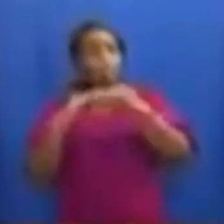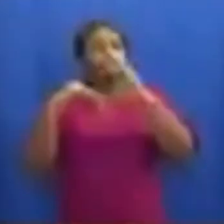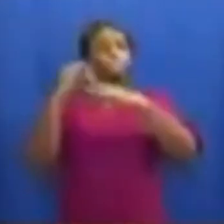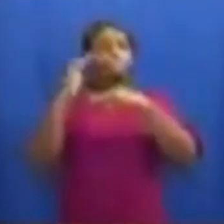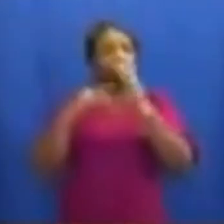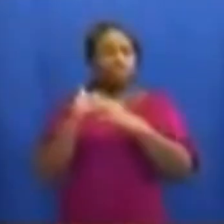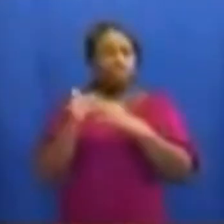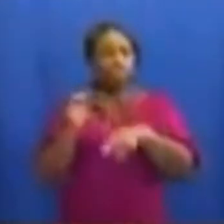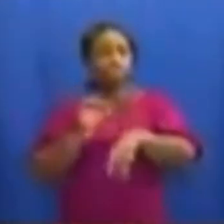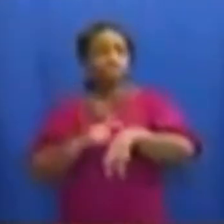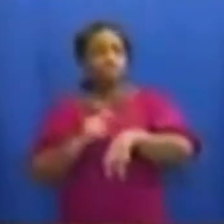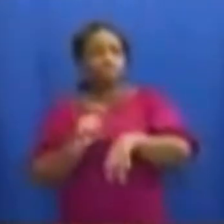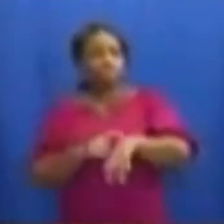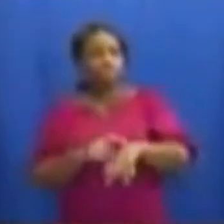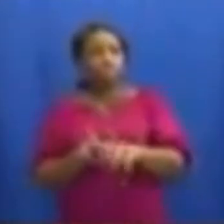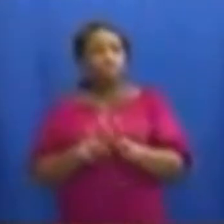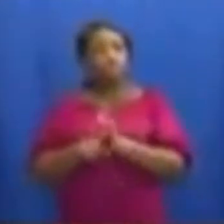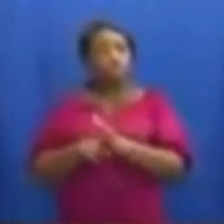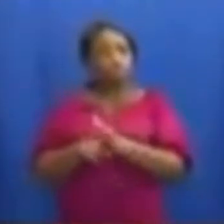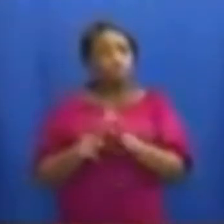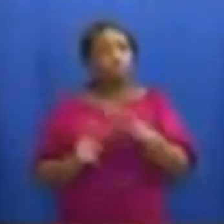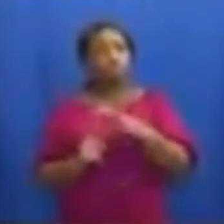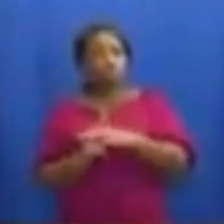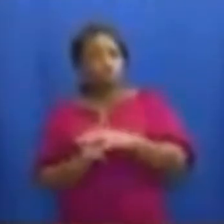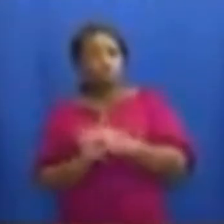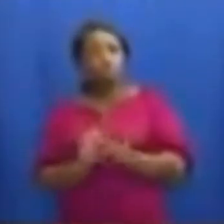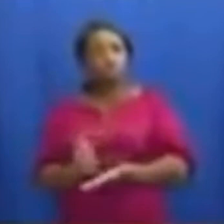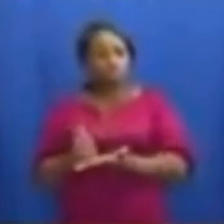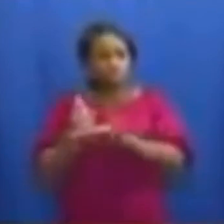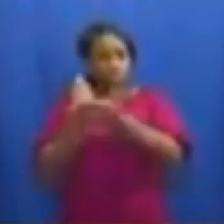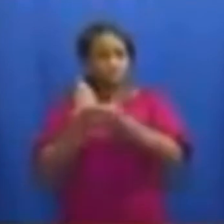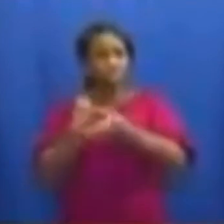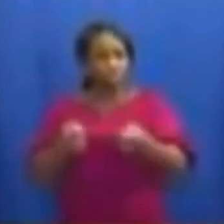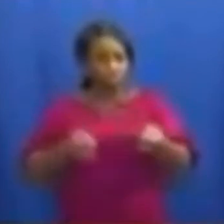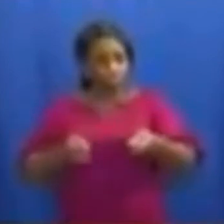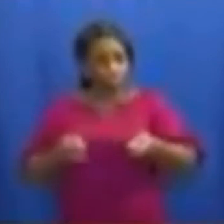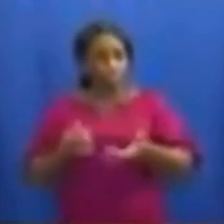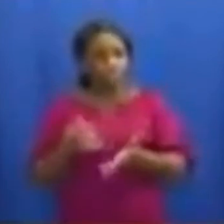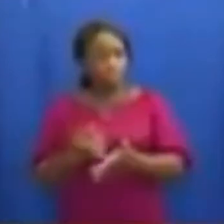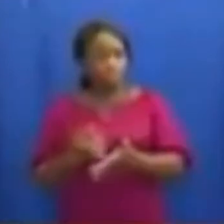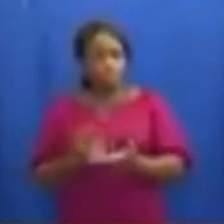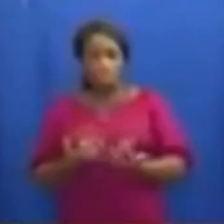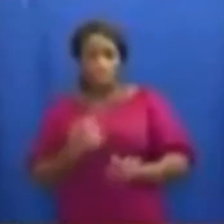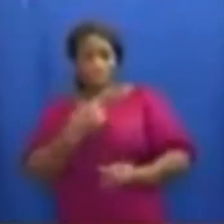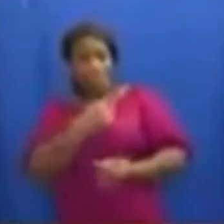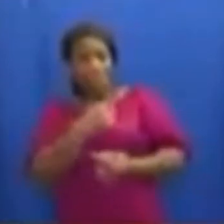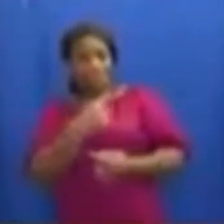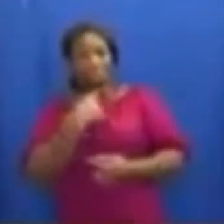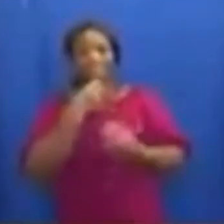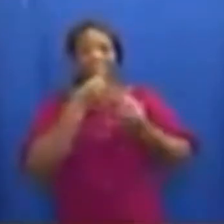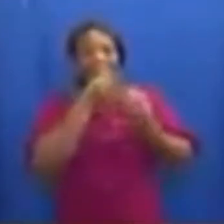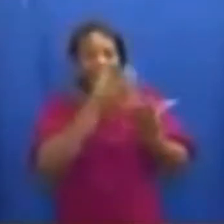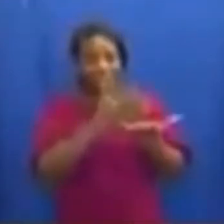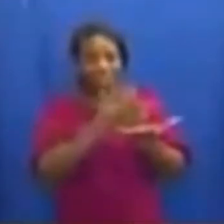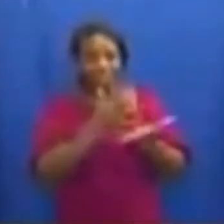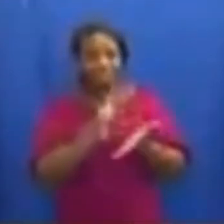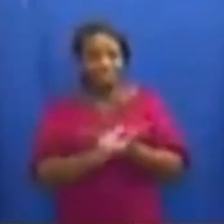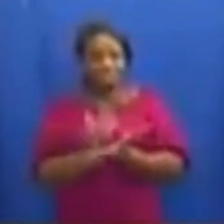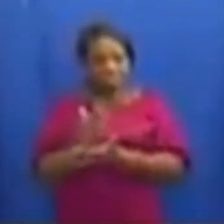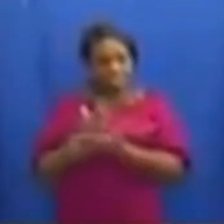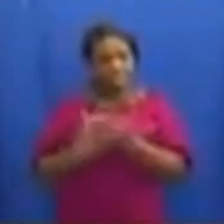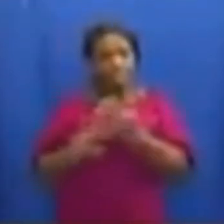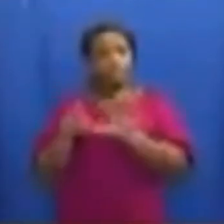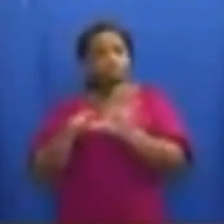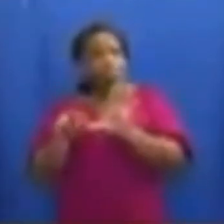during the period of the virus to cope with it. I have been reliably informed that in some